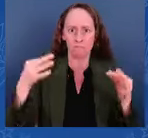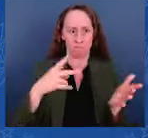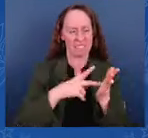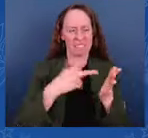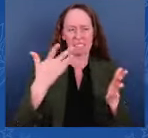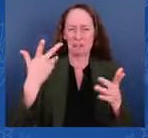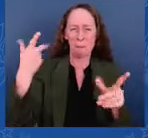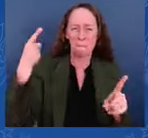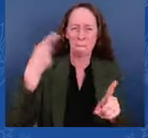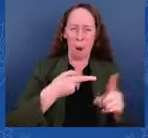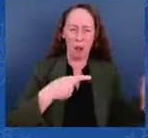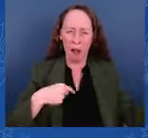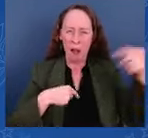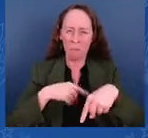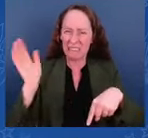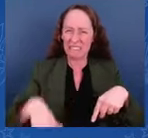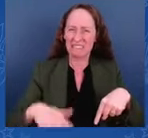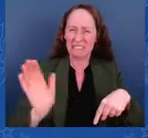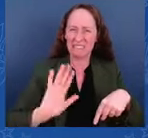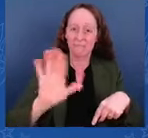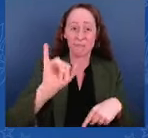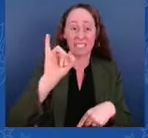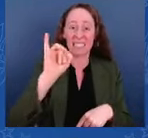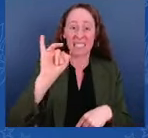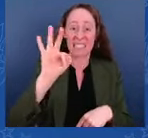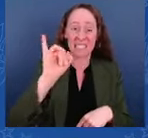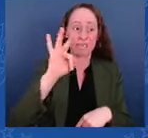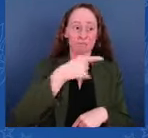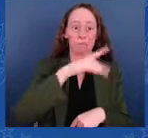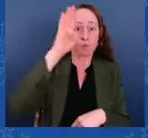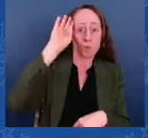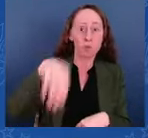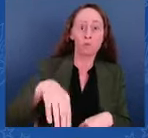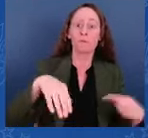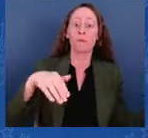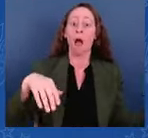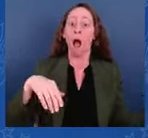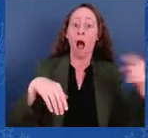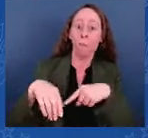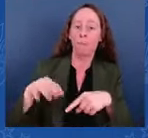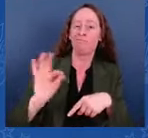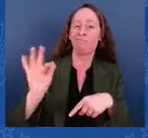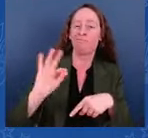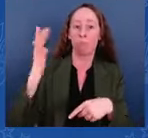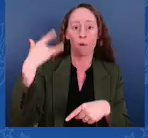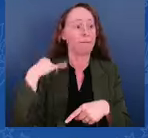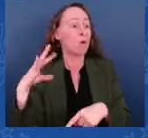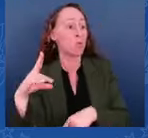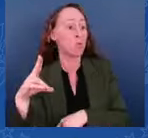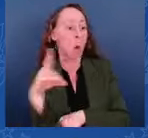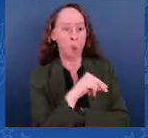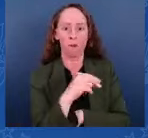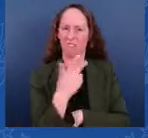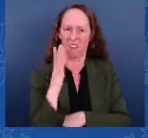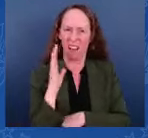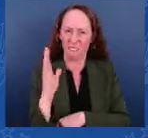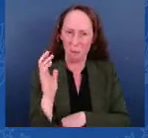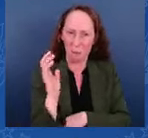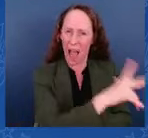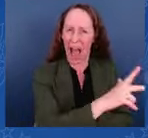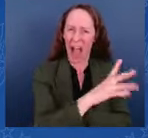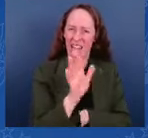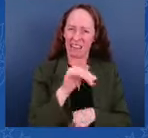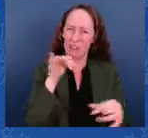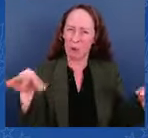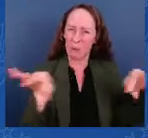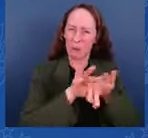direction, they return around quickly. Two weeks ago, the Department of Justice stated — started a new docket in the immigration